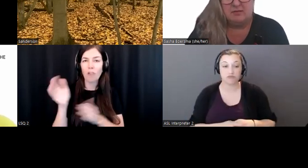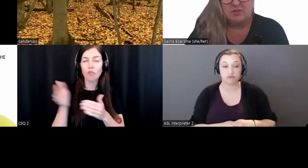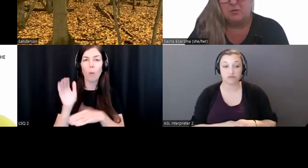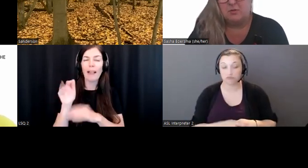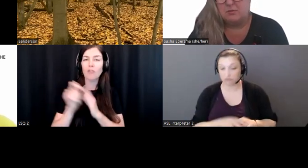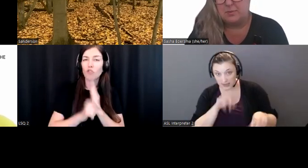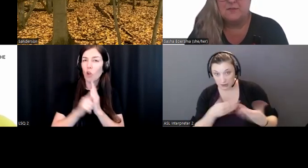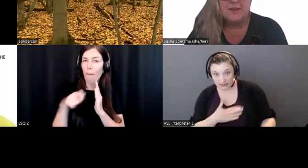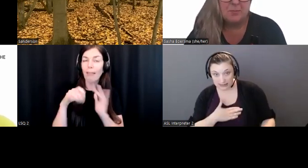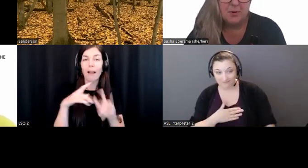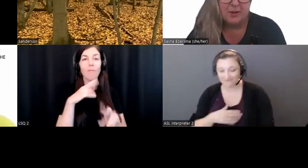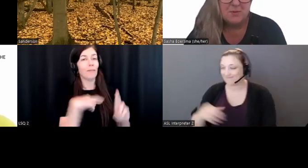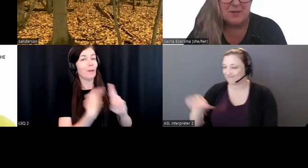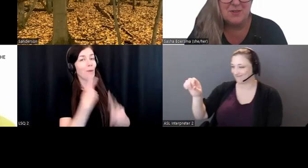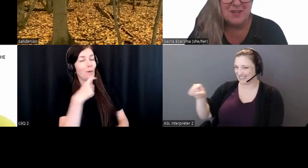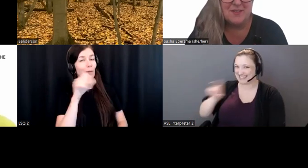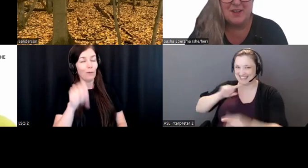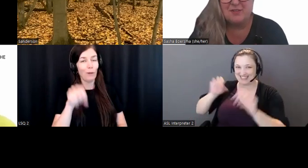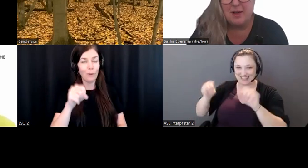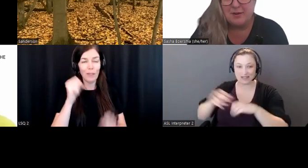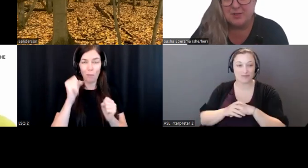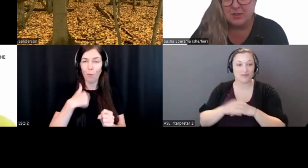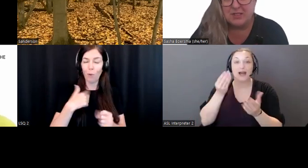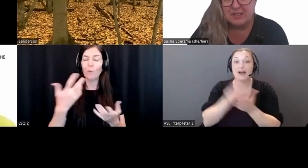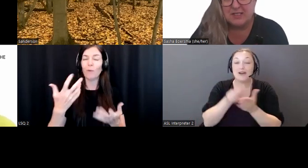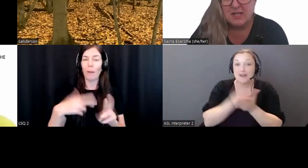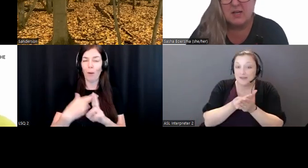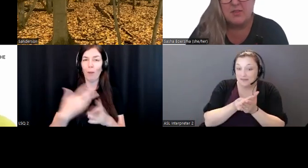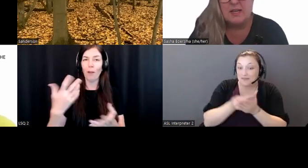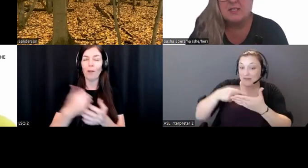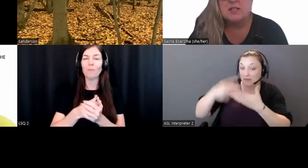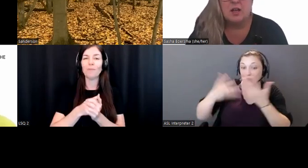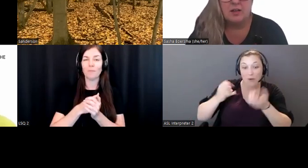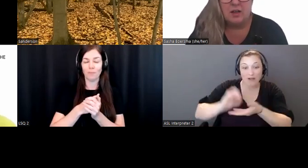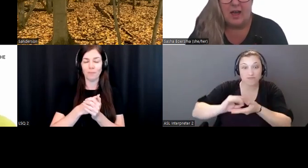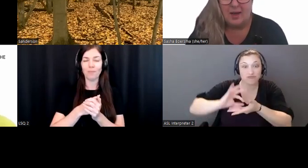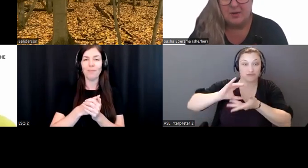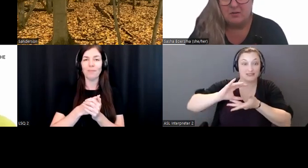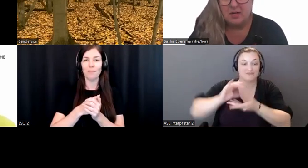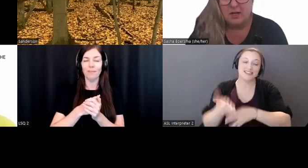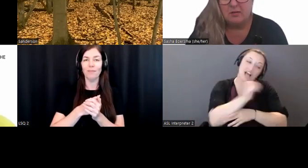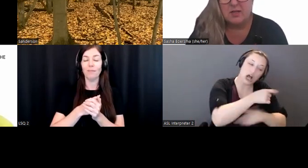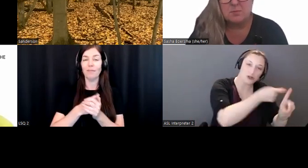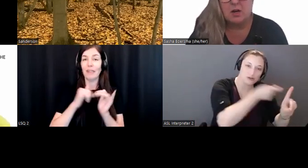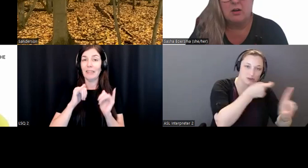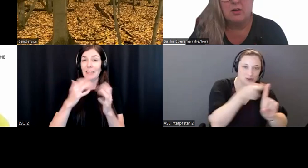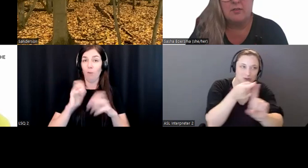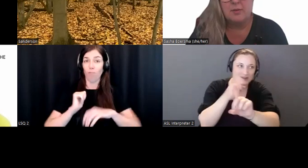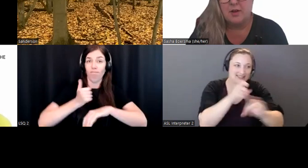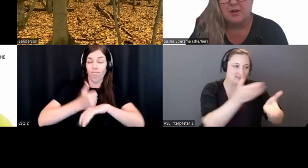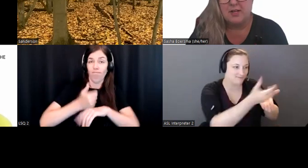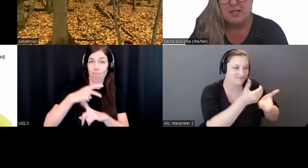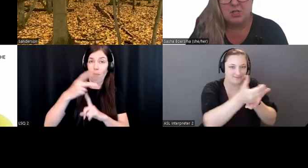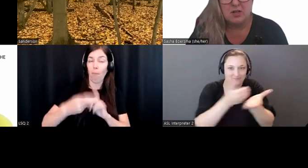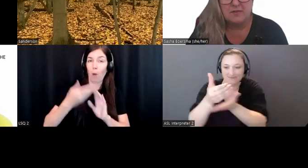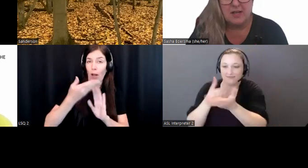to build funding programs, need to raise funding from other sources. There is a lot happening right now as part of